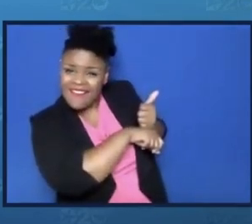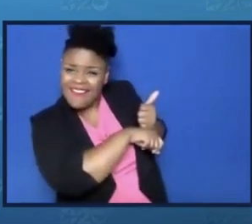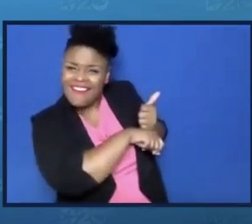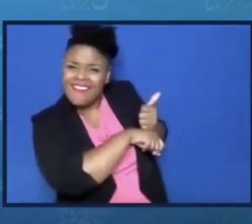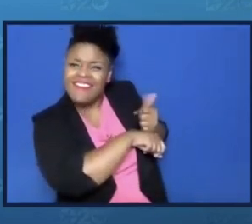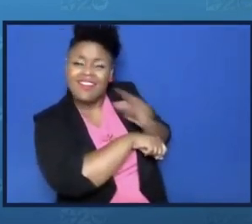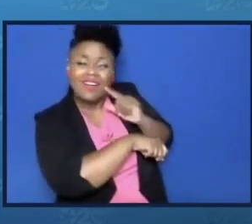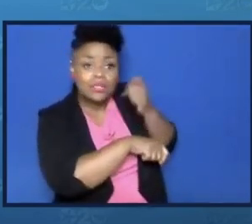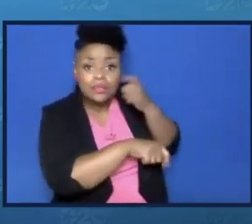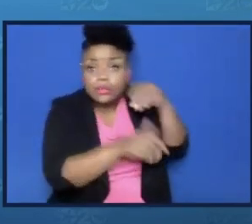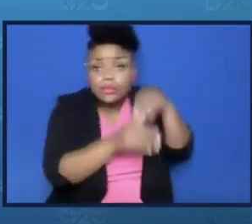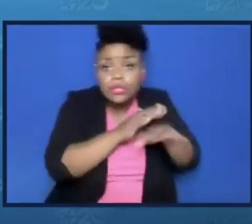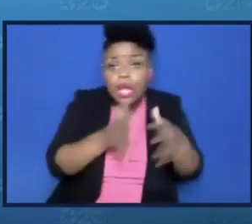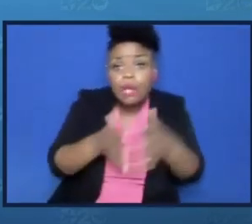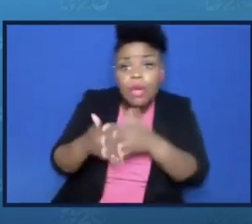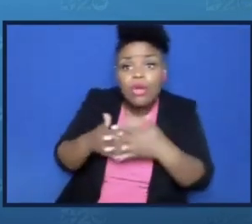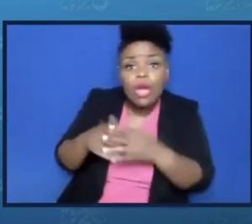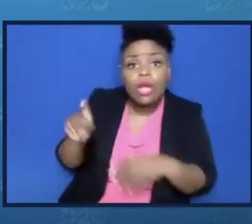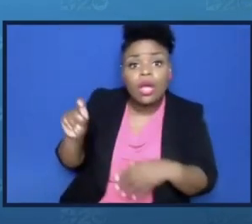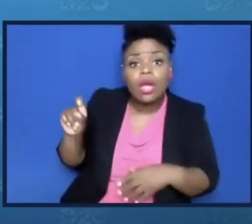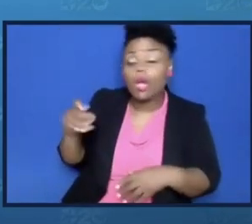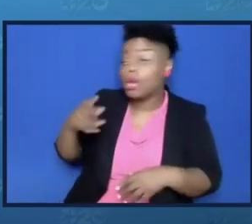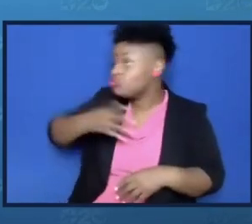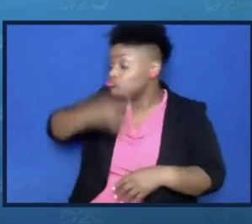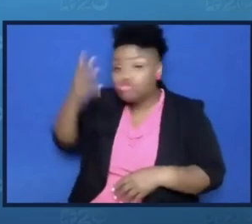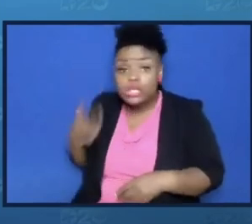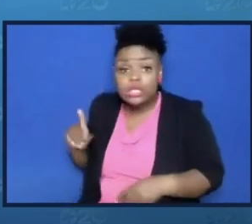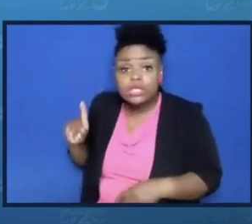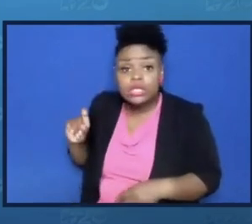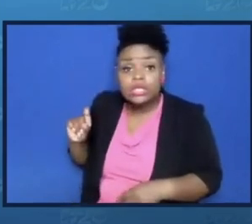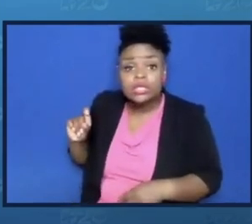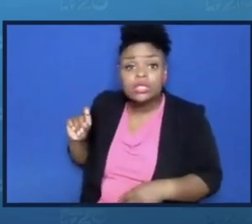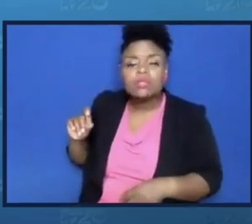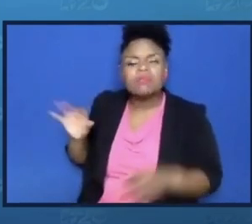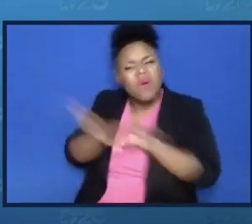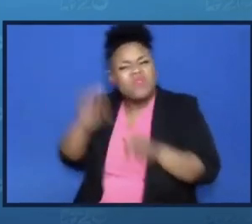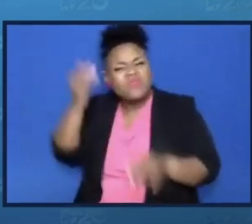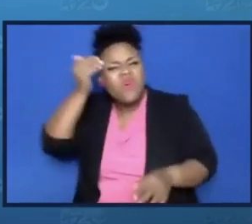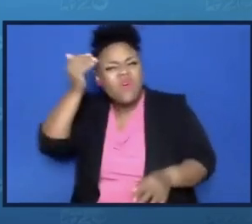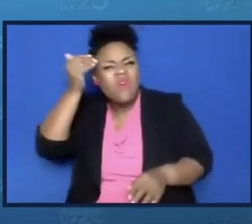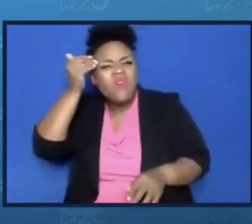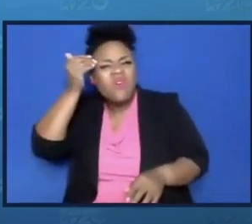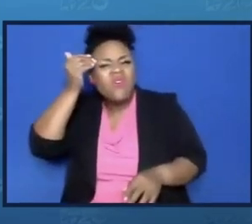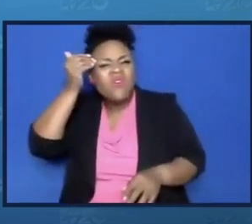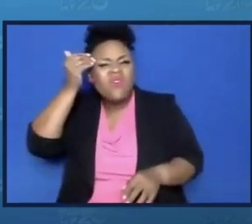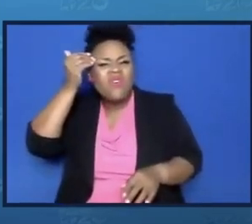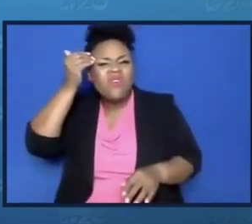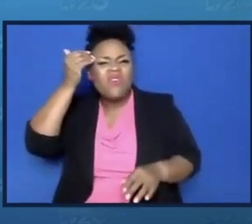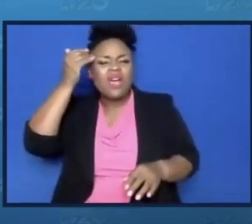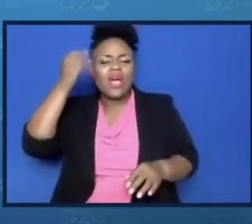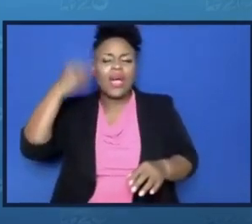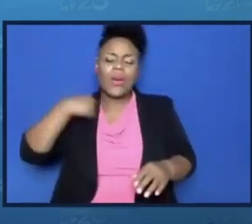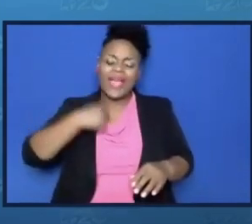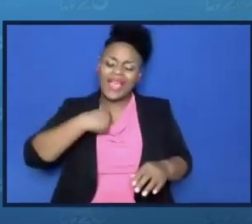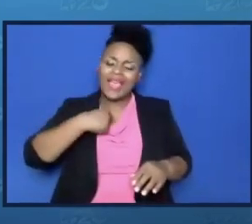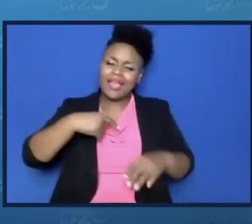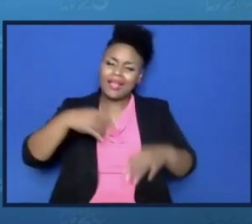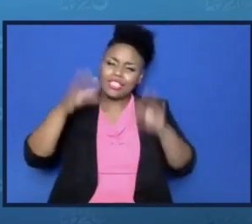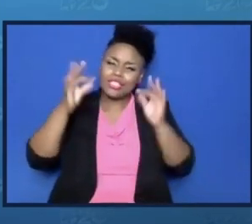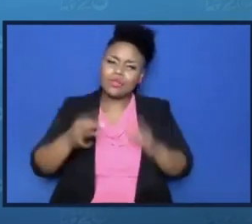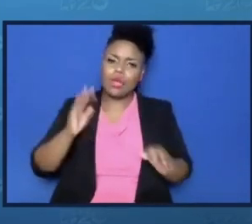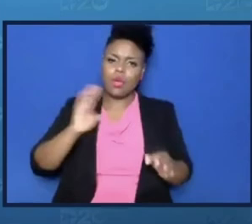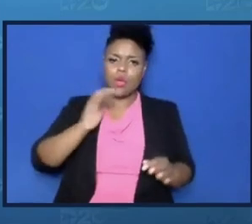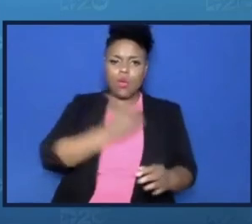Whether we vote and how we vote will determine if our nation's promise of social, racial, and environmental justice